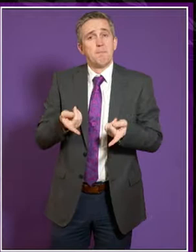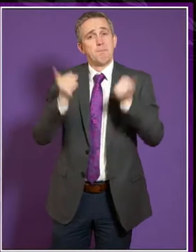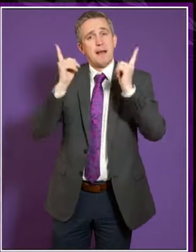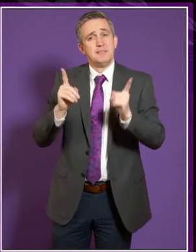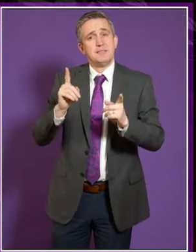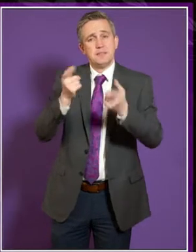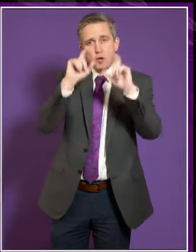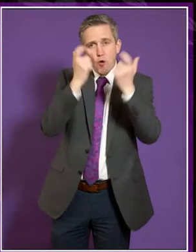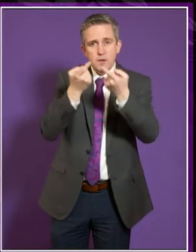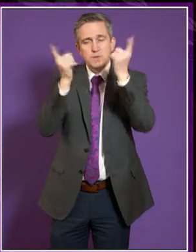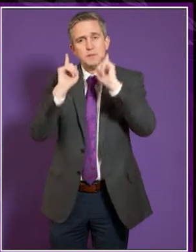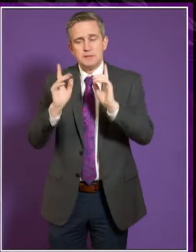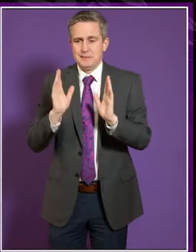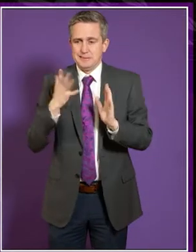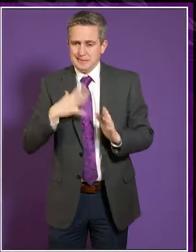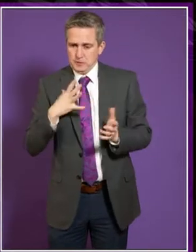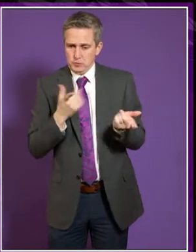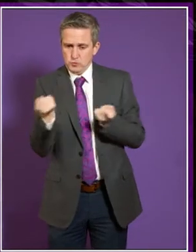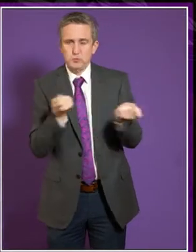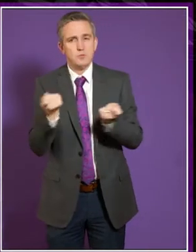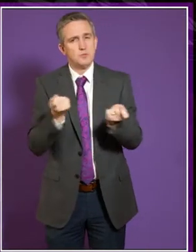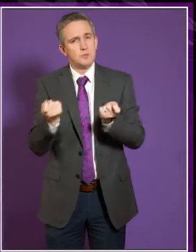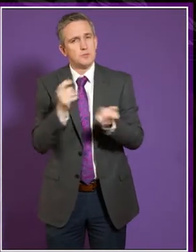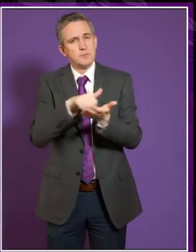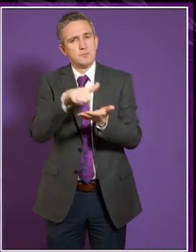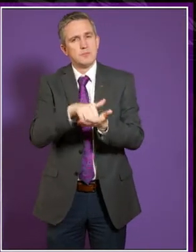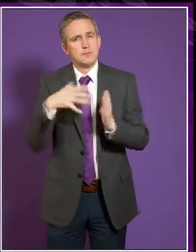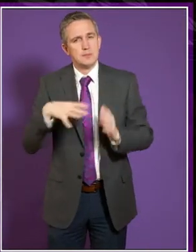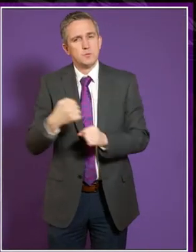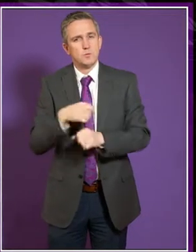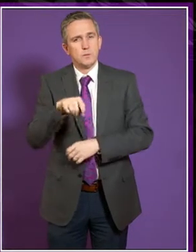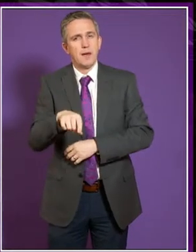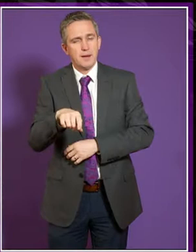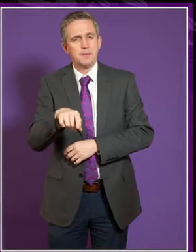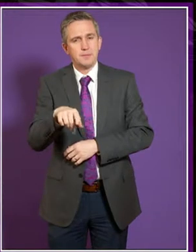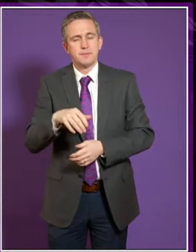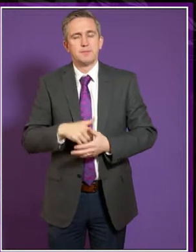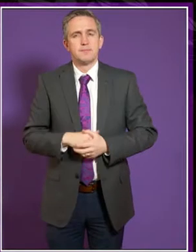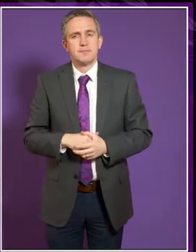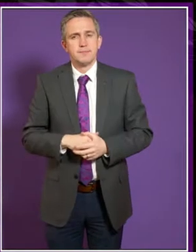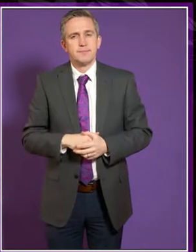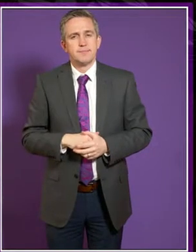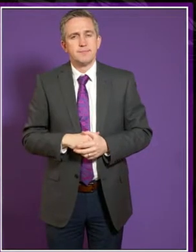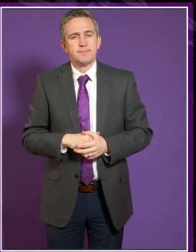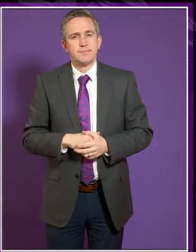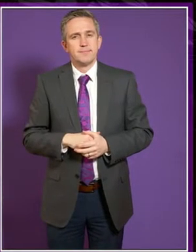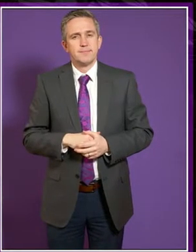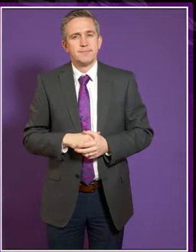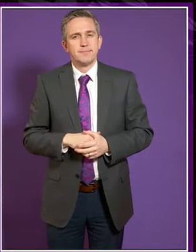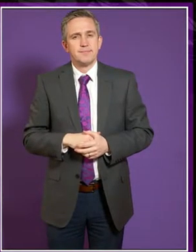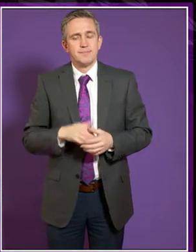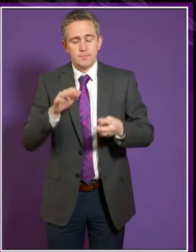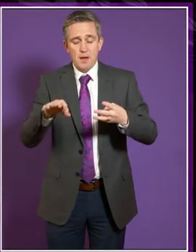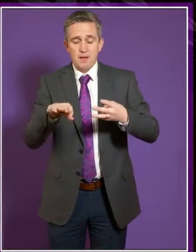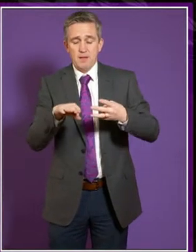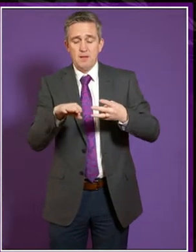institution, the principal and his or her immediate colleagues. But at the mid-level of